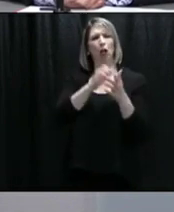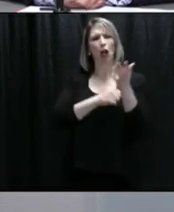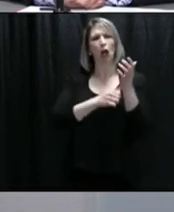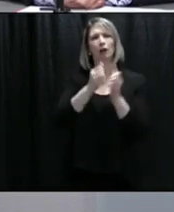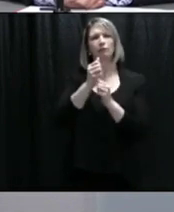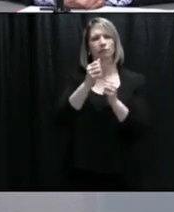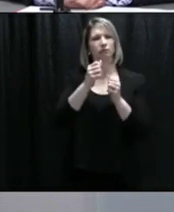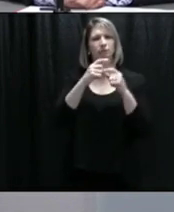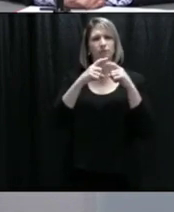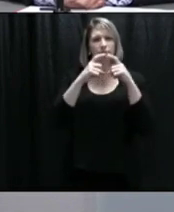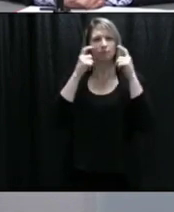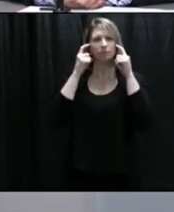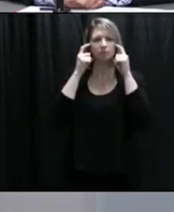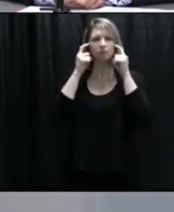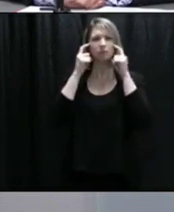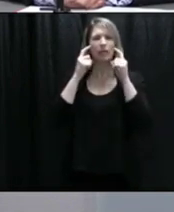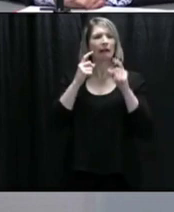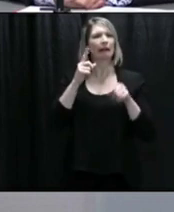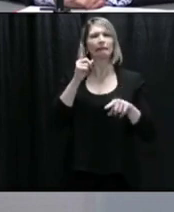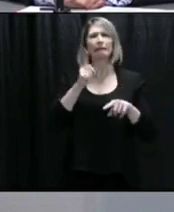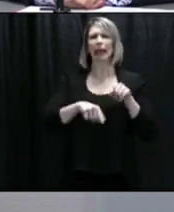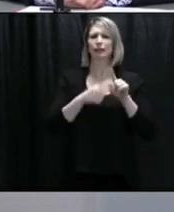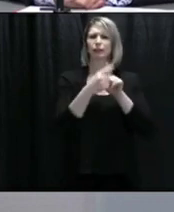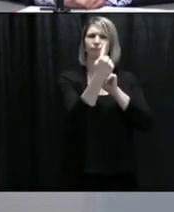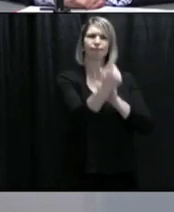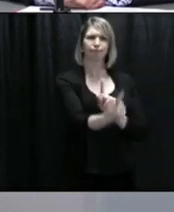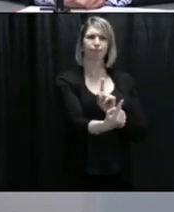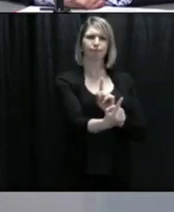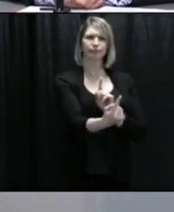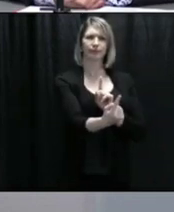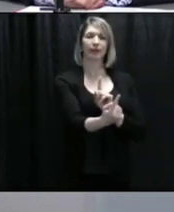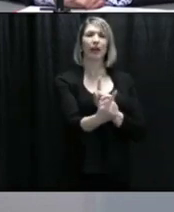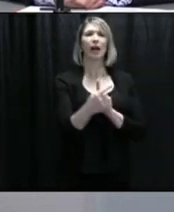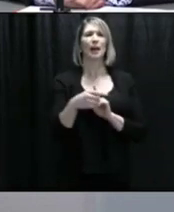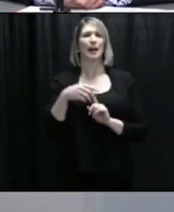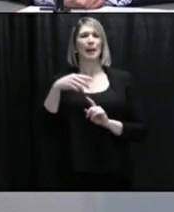having to make patient contracts, and they say that PPE is almost absent.